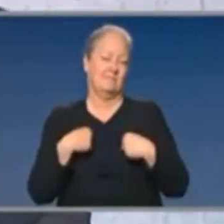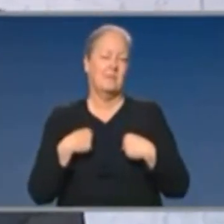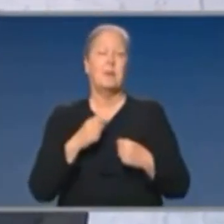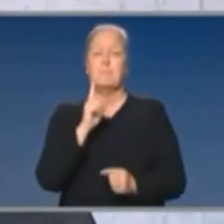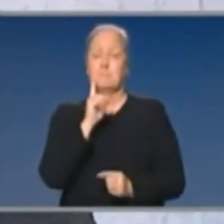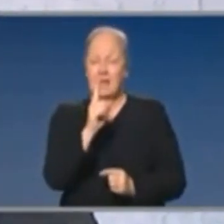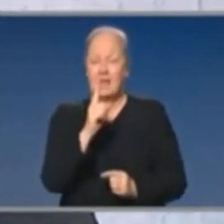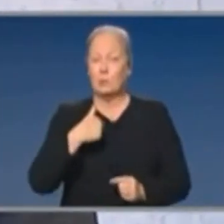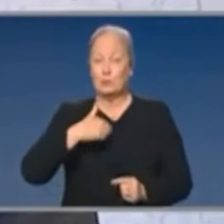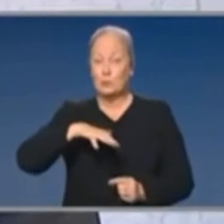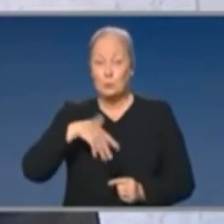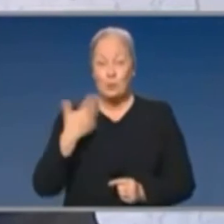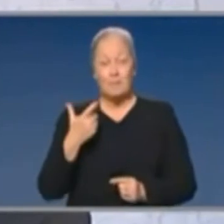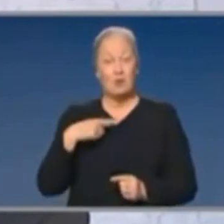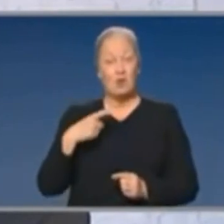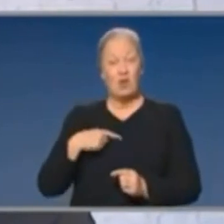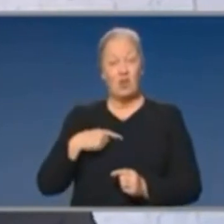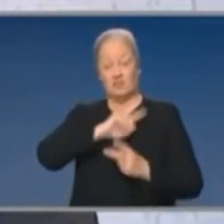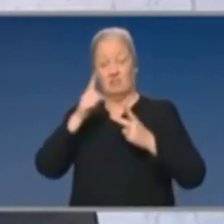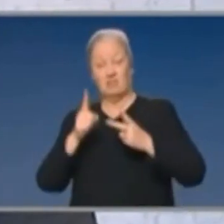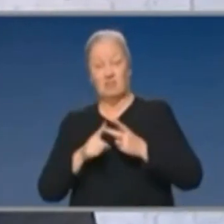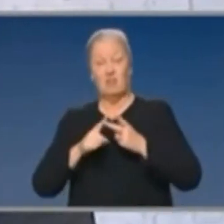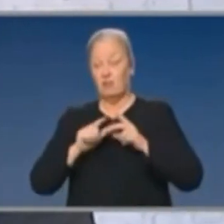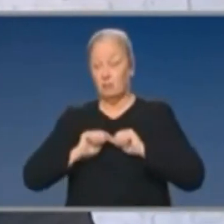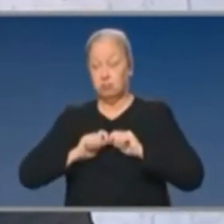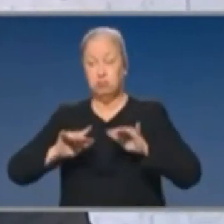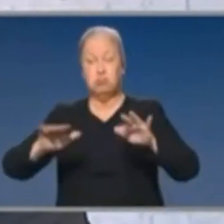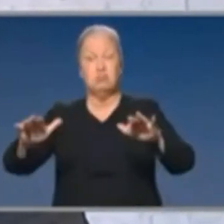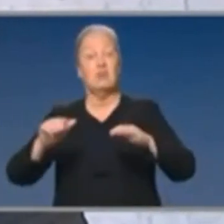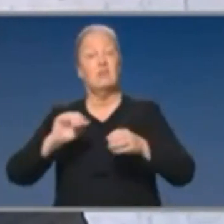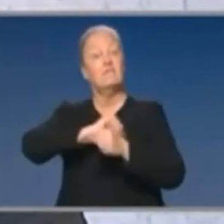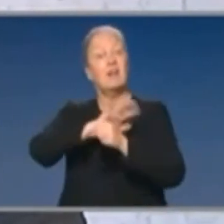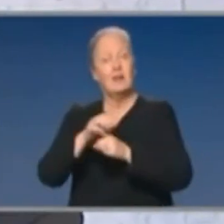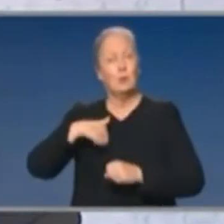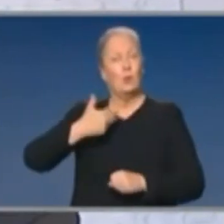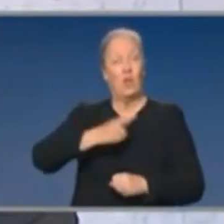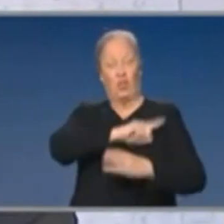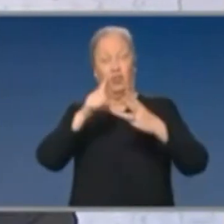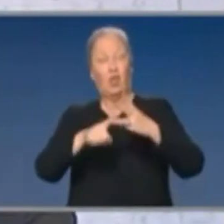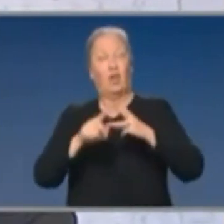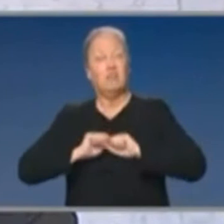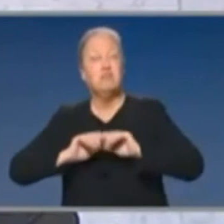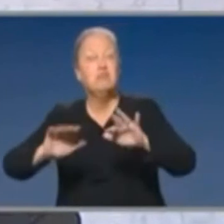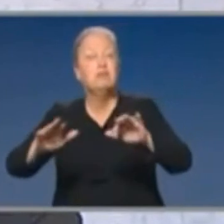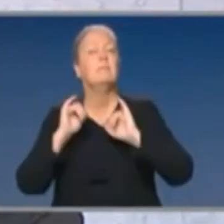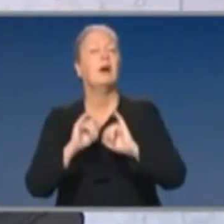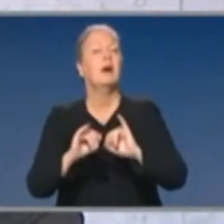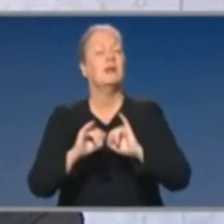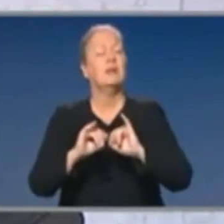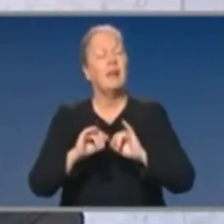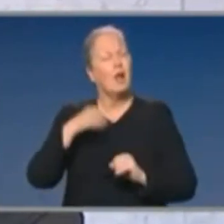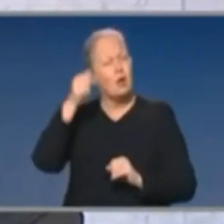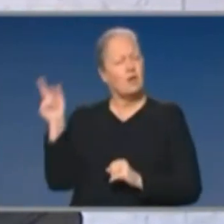also want to avoid a relapse on the entry out in Victoria. That's understood too. Let me be clear about that. That is very